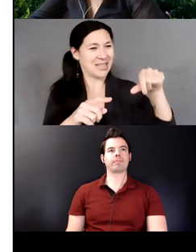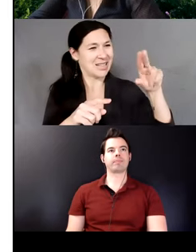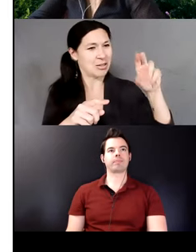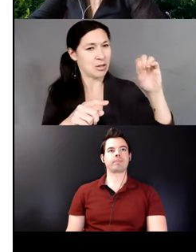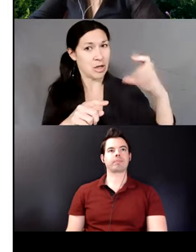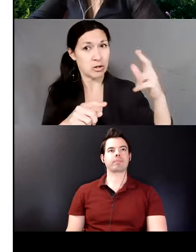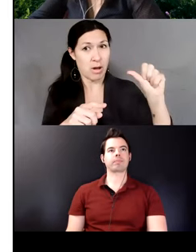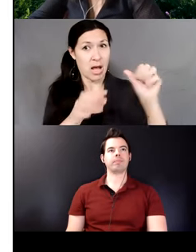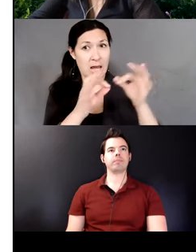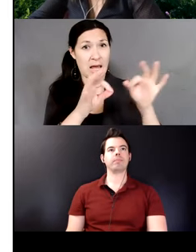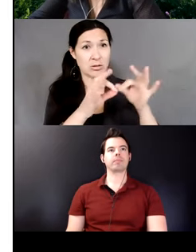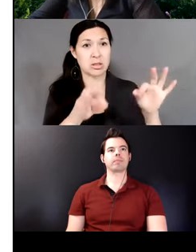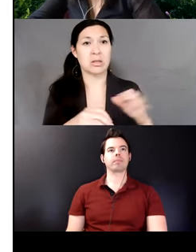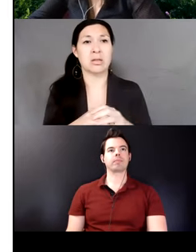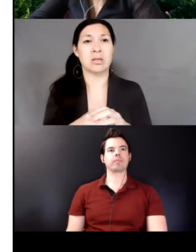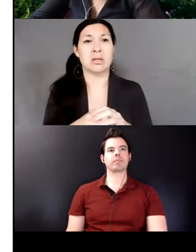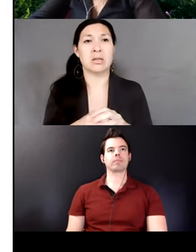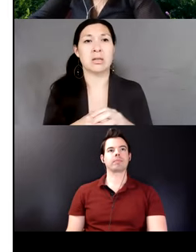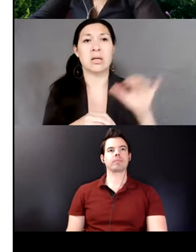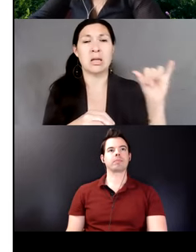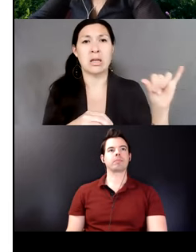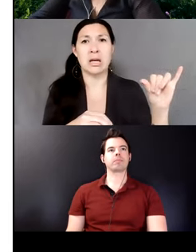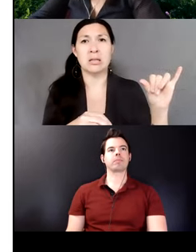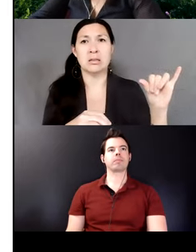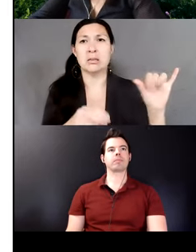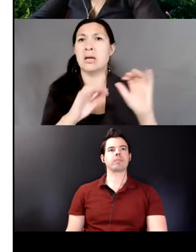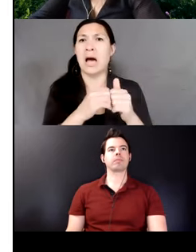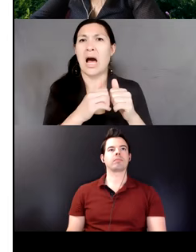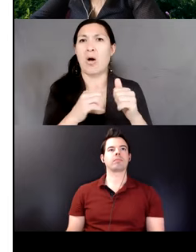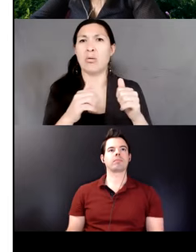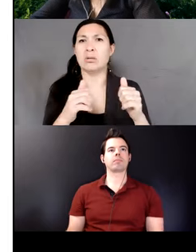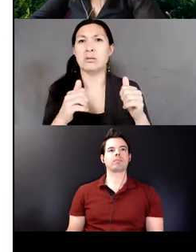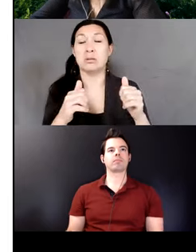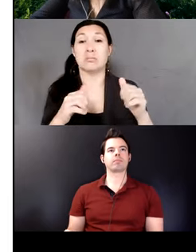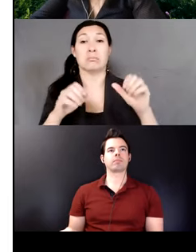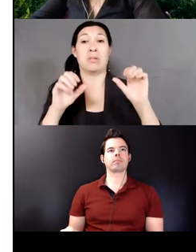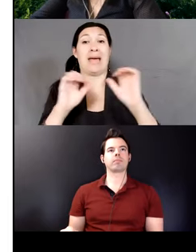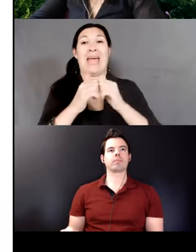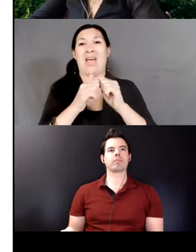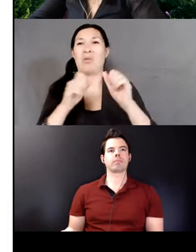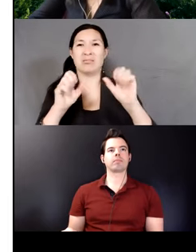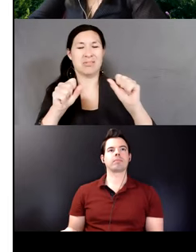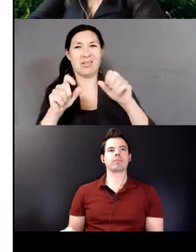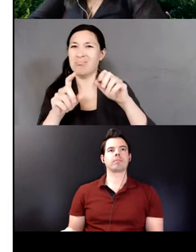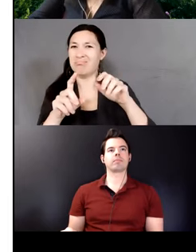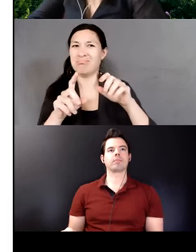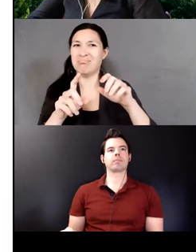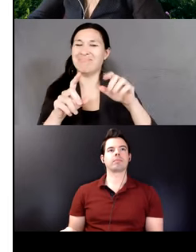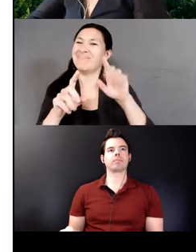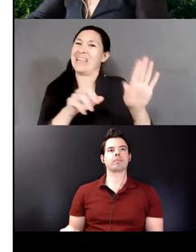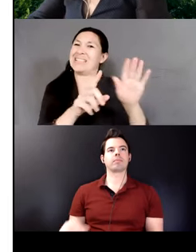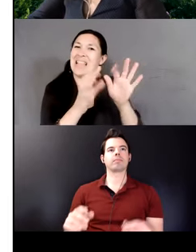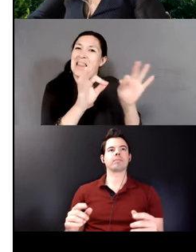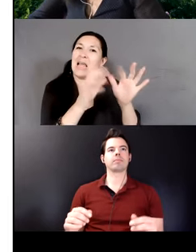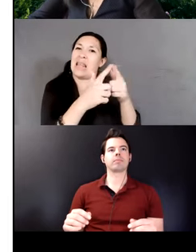on the language's mutual intelligibility and linguistic features. My country, well,